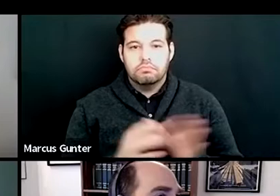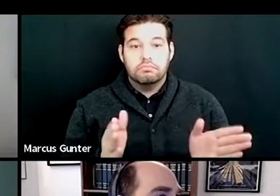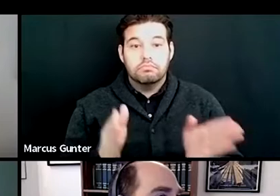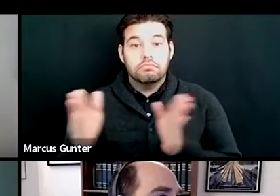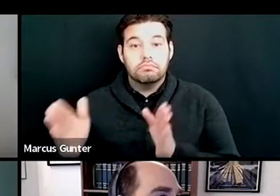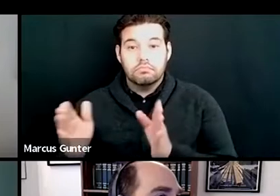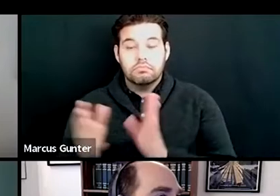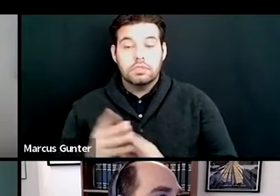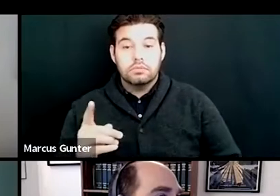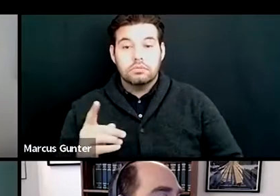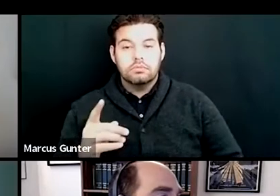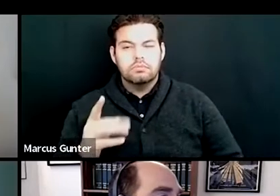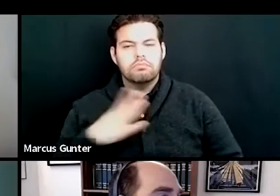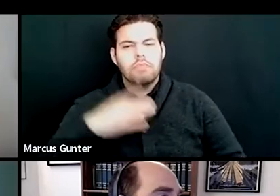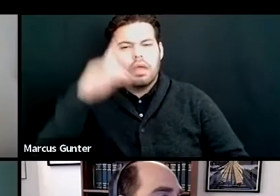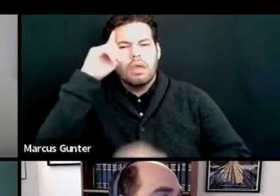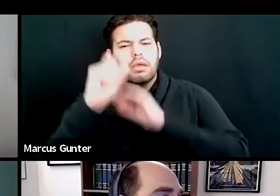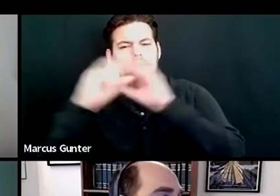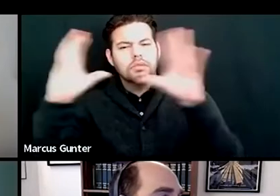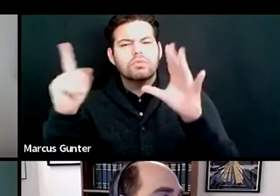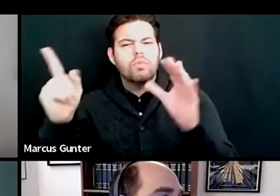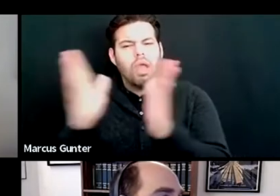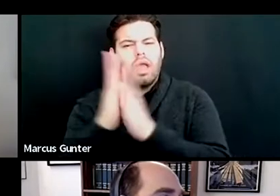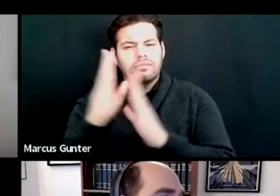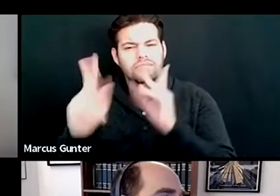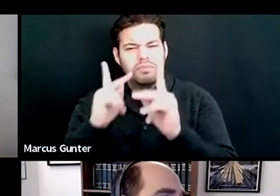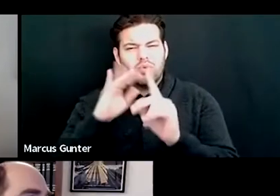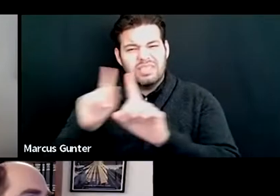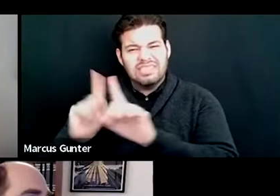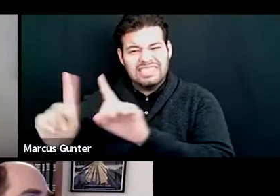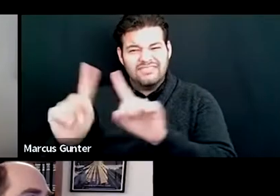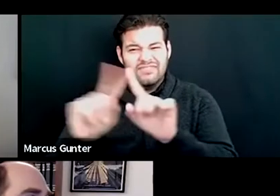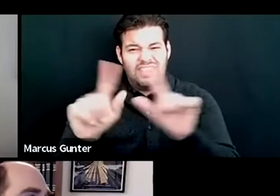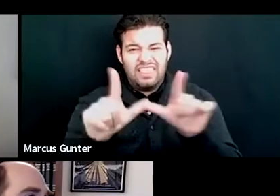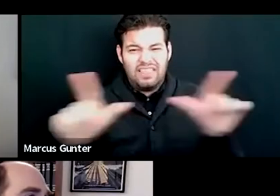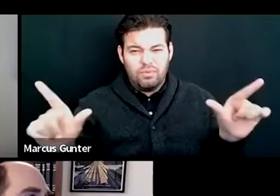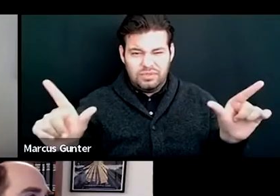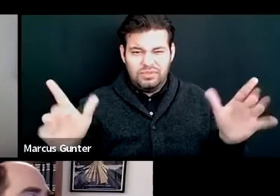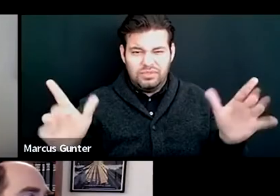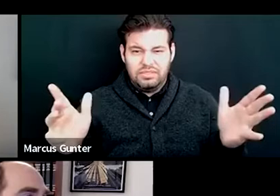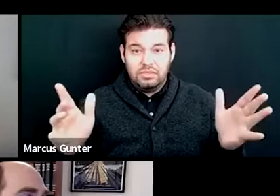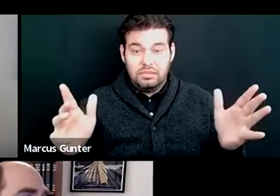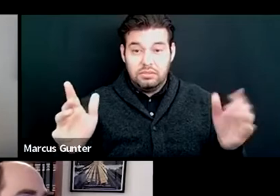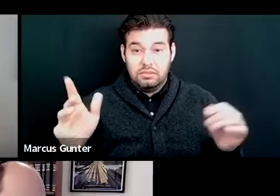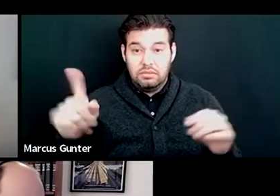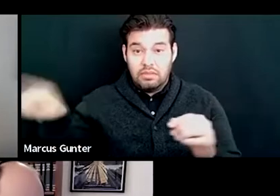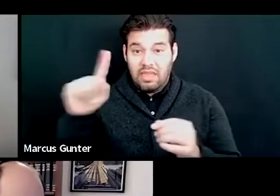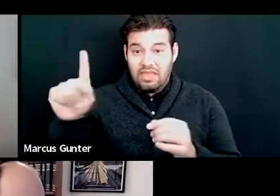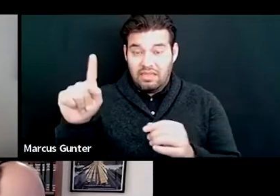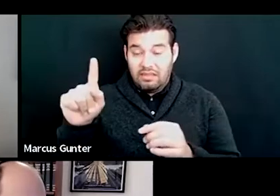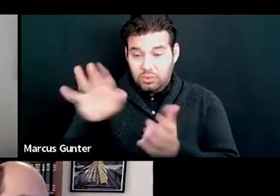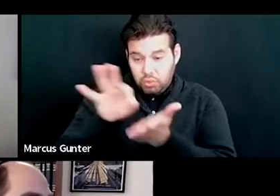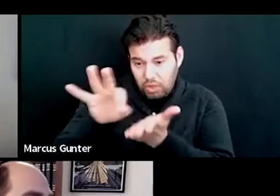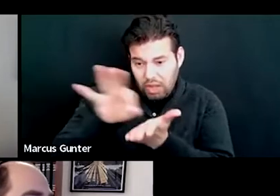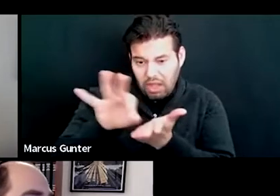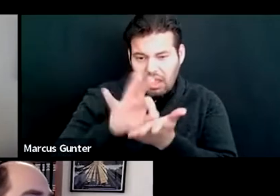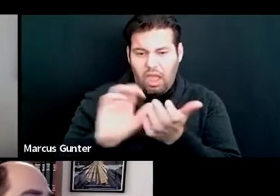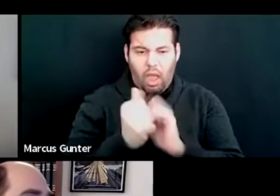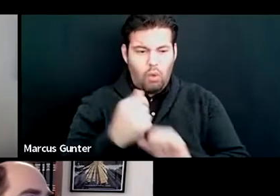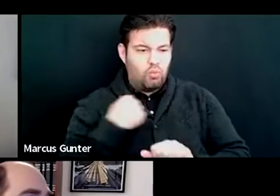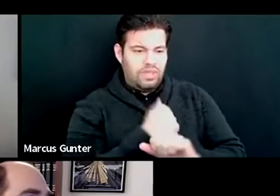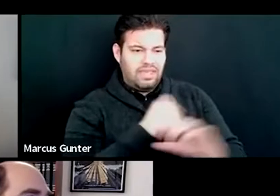you are asking people in a lot of different languages to keep track of how we